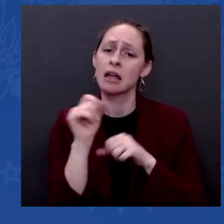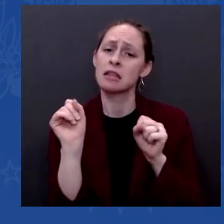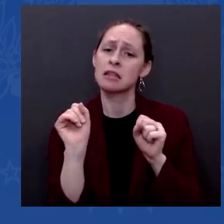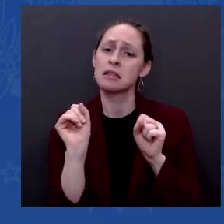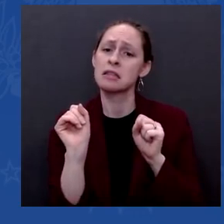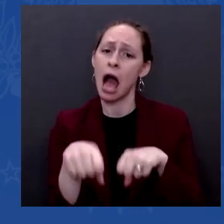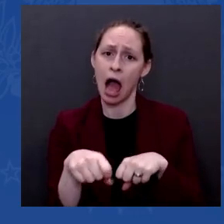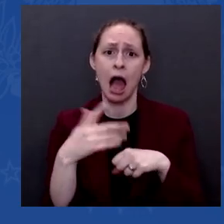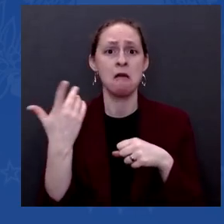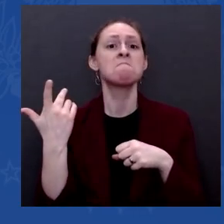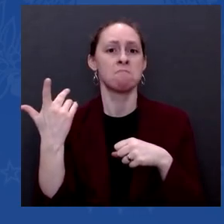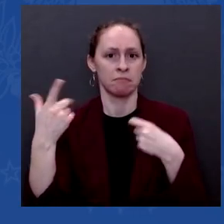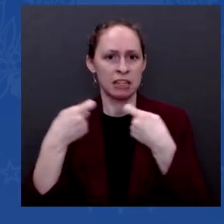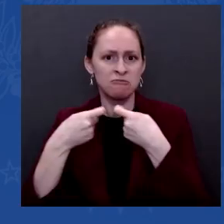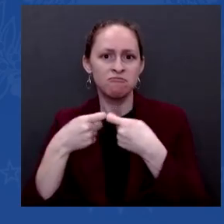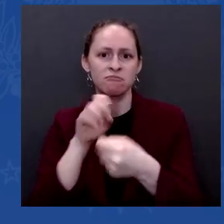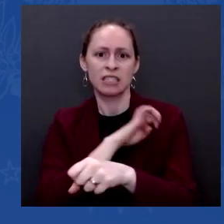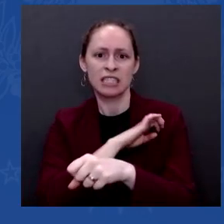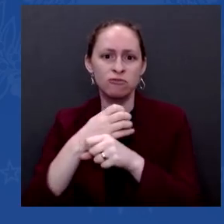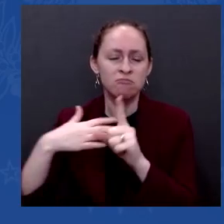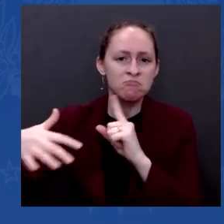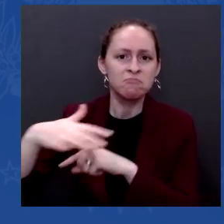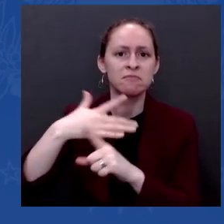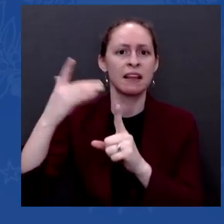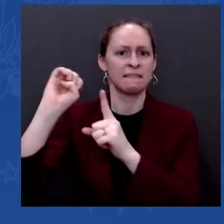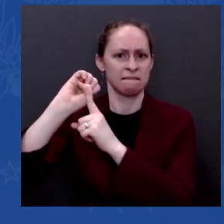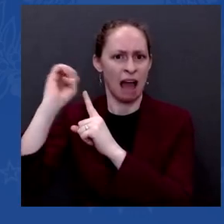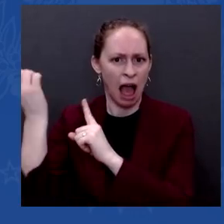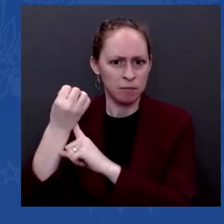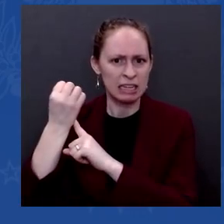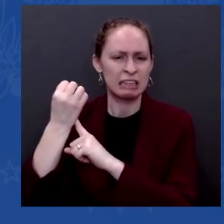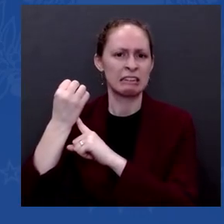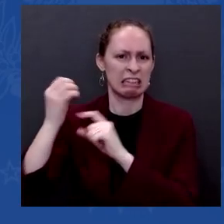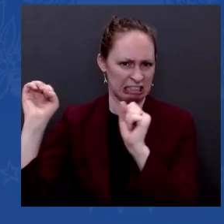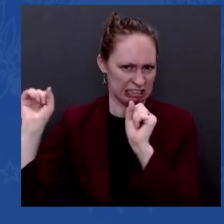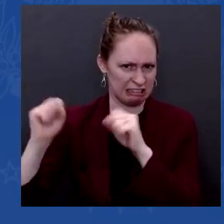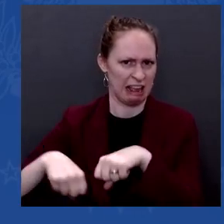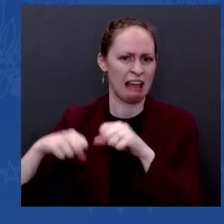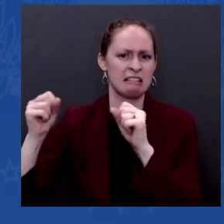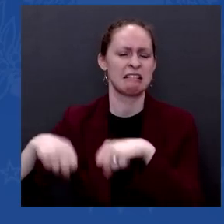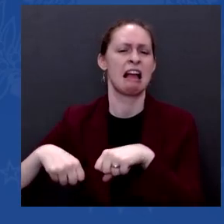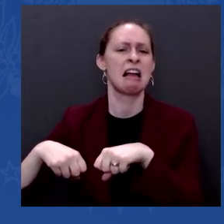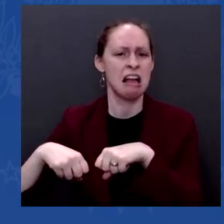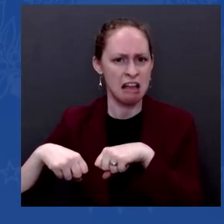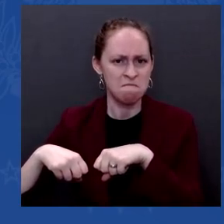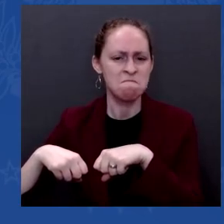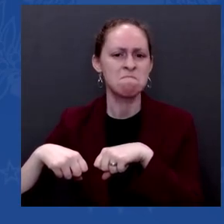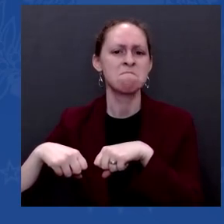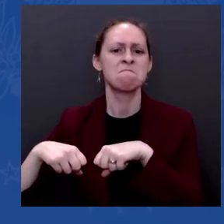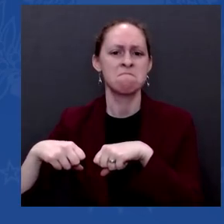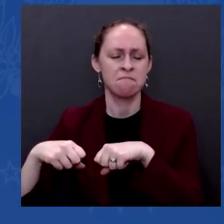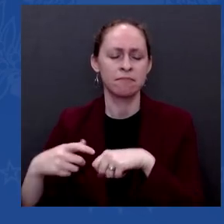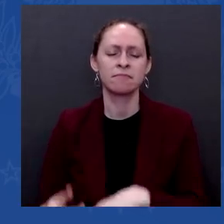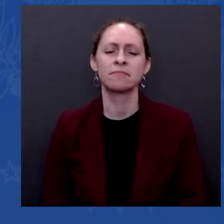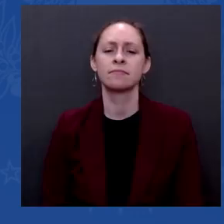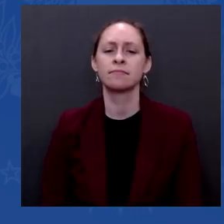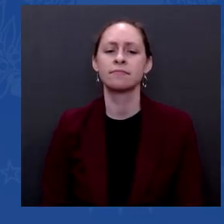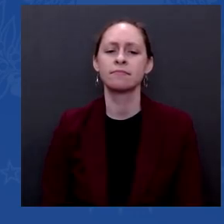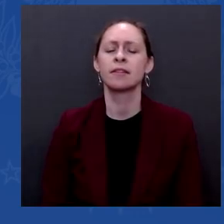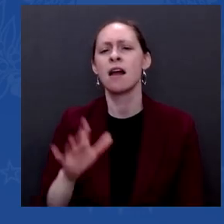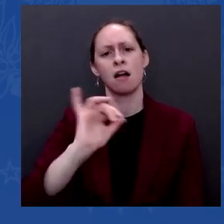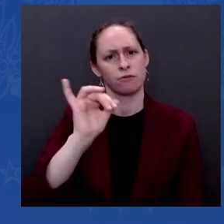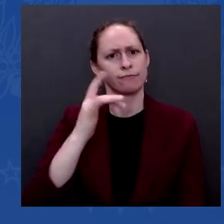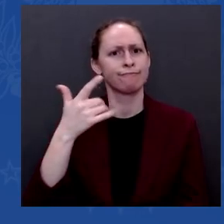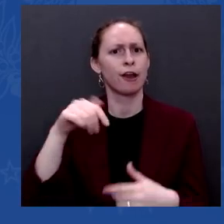there, number one. Number two, I know that the two people who've